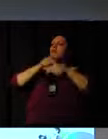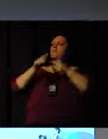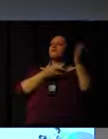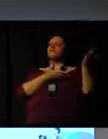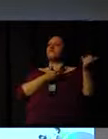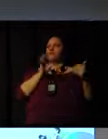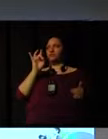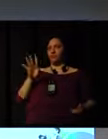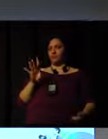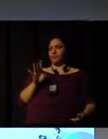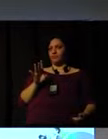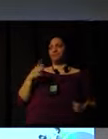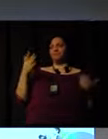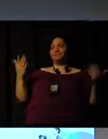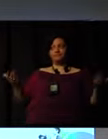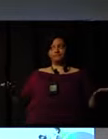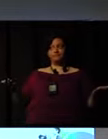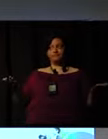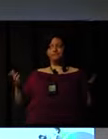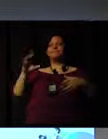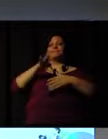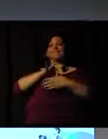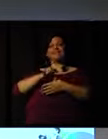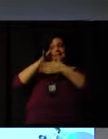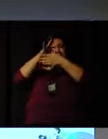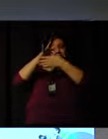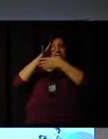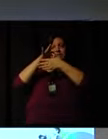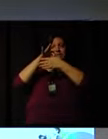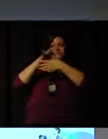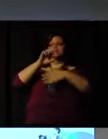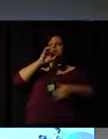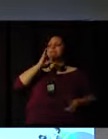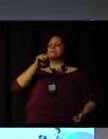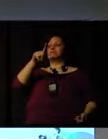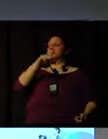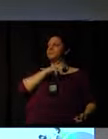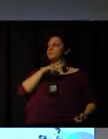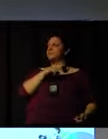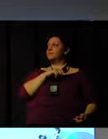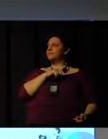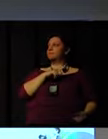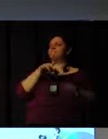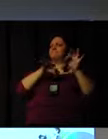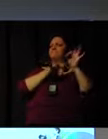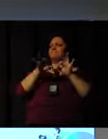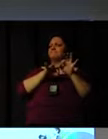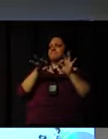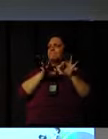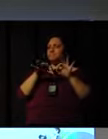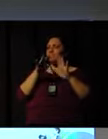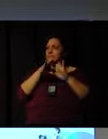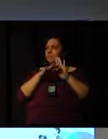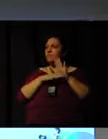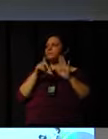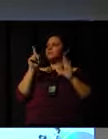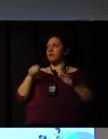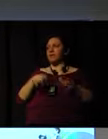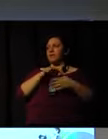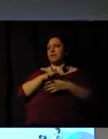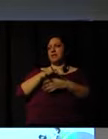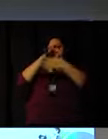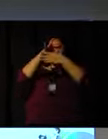the headquarters is, only developing youngster politics, politics for young people.